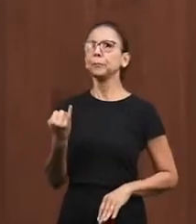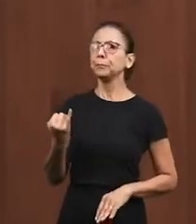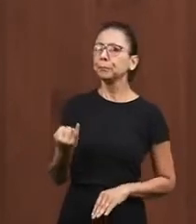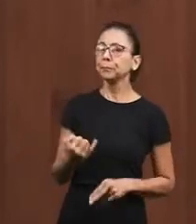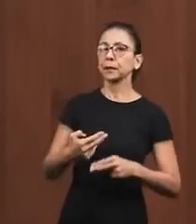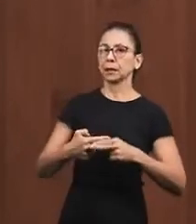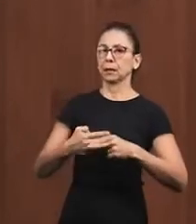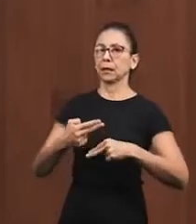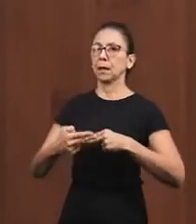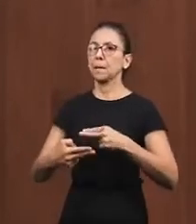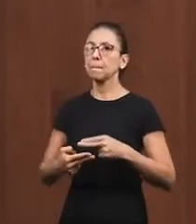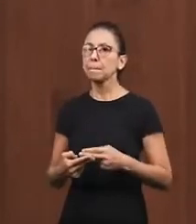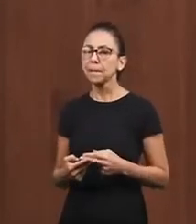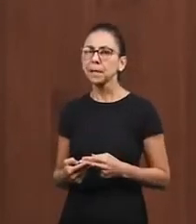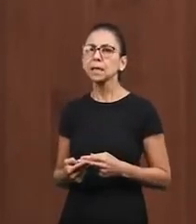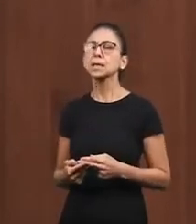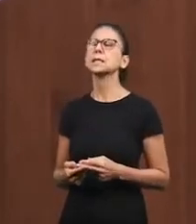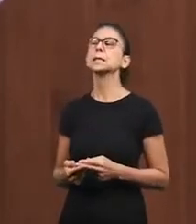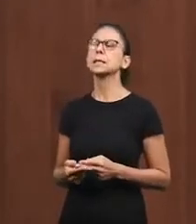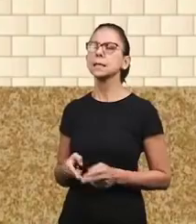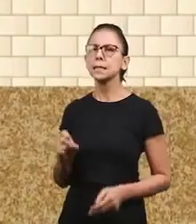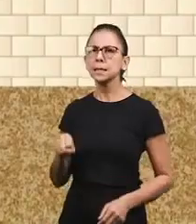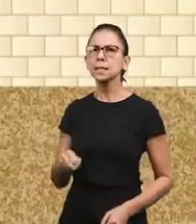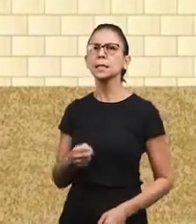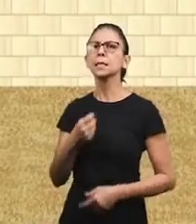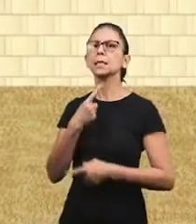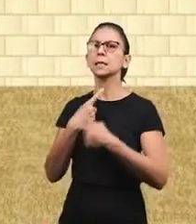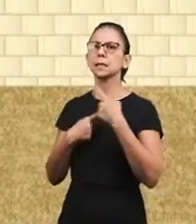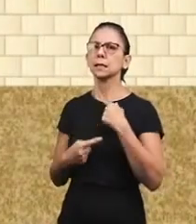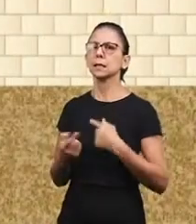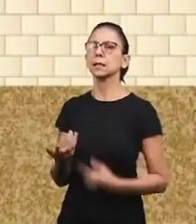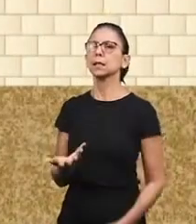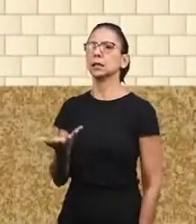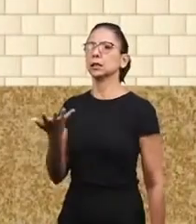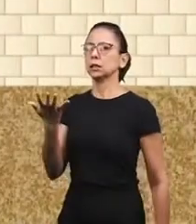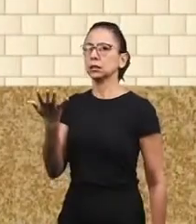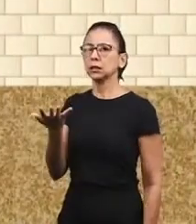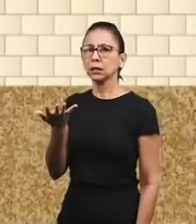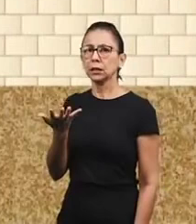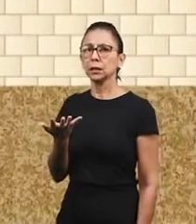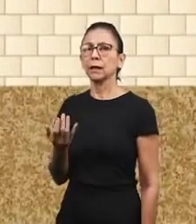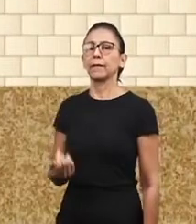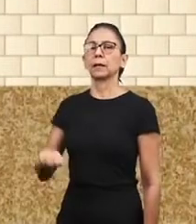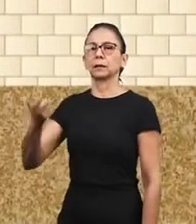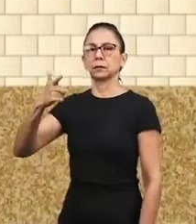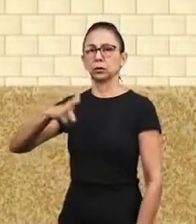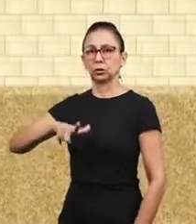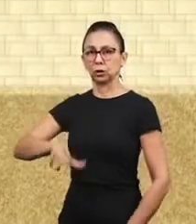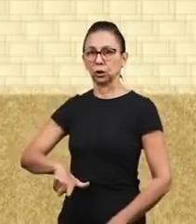again these walls because he wanted the people of God protected safe in the city